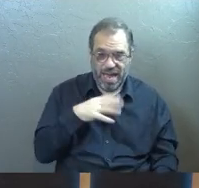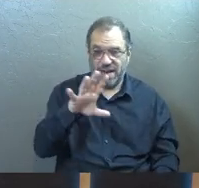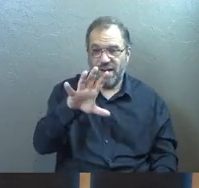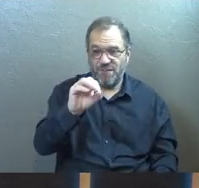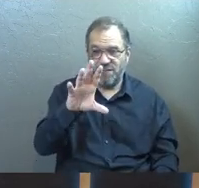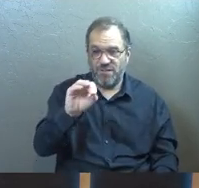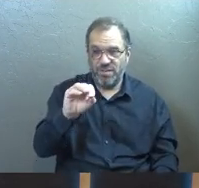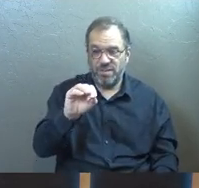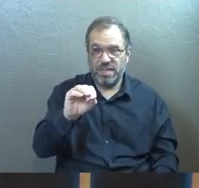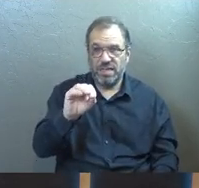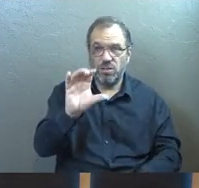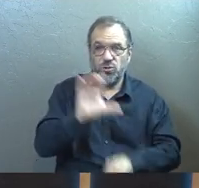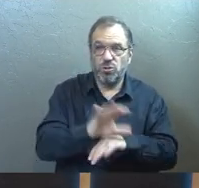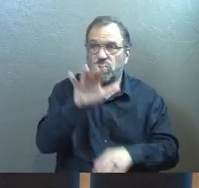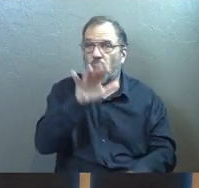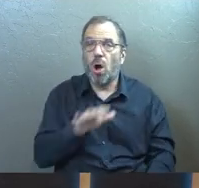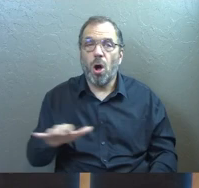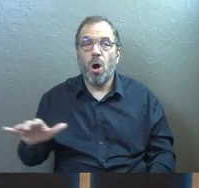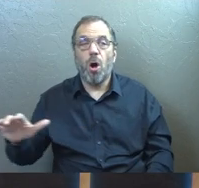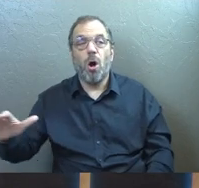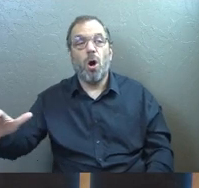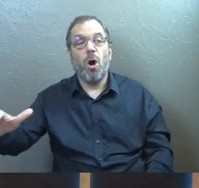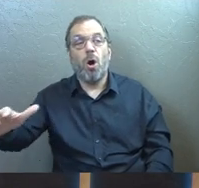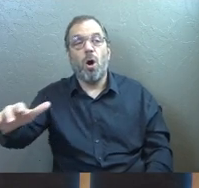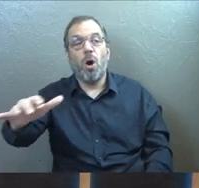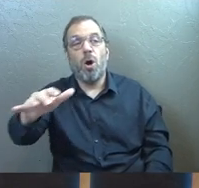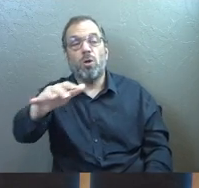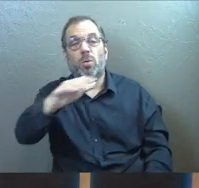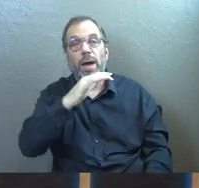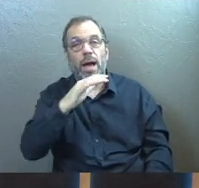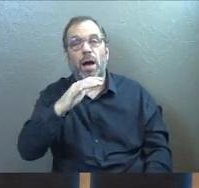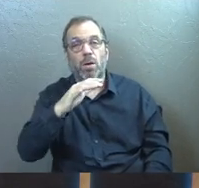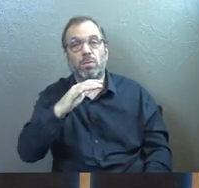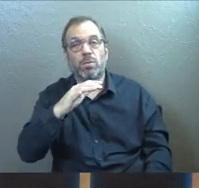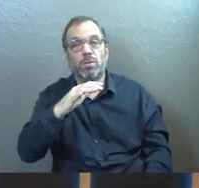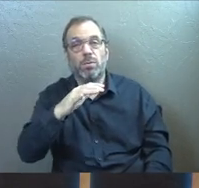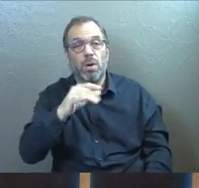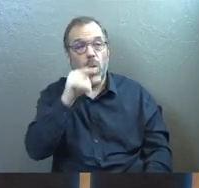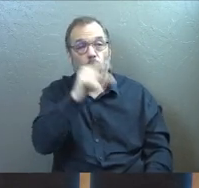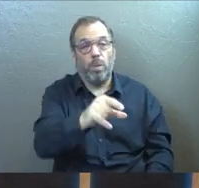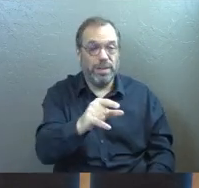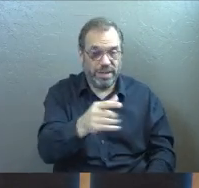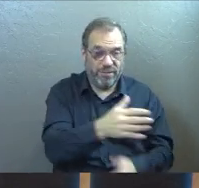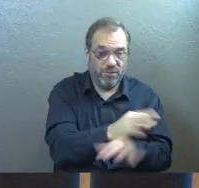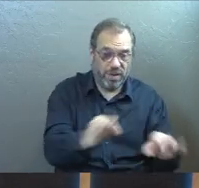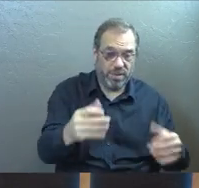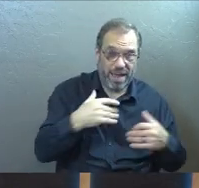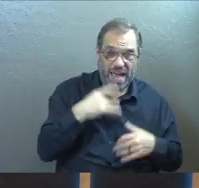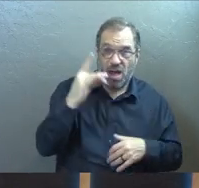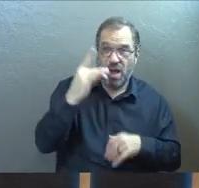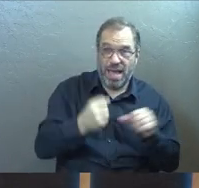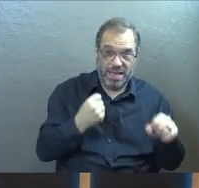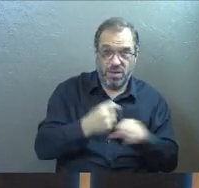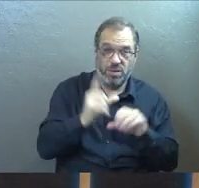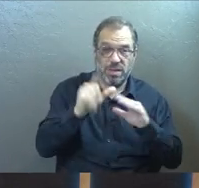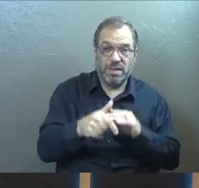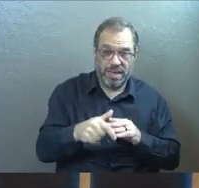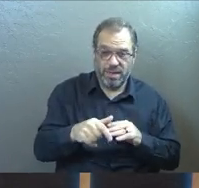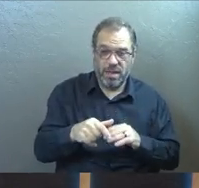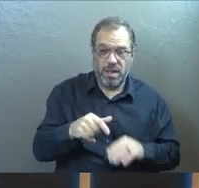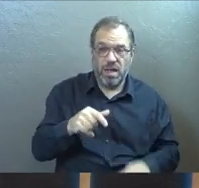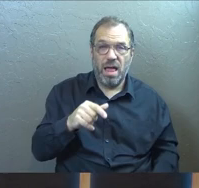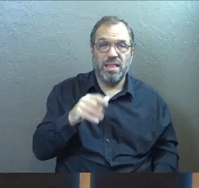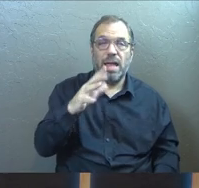congregations across the country when the persecution started. By the time they got their freedom, eight years later, they were at